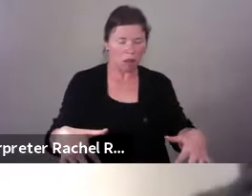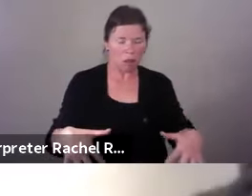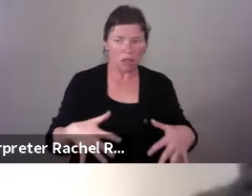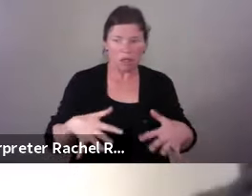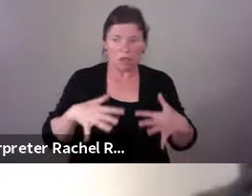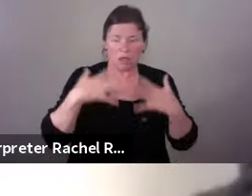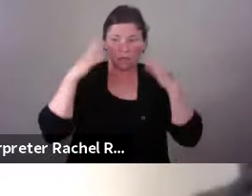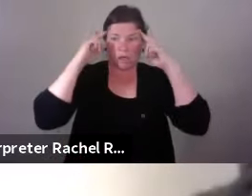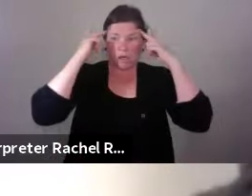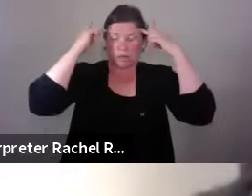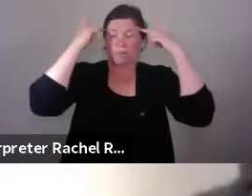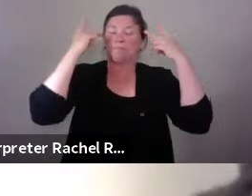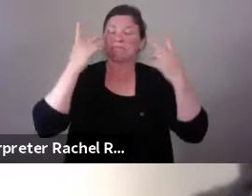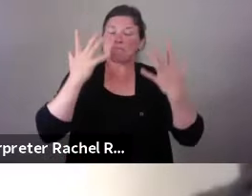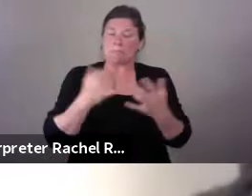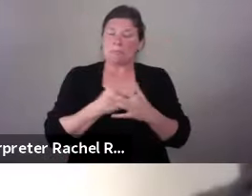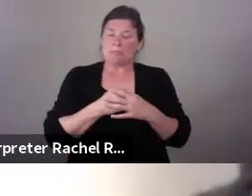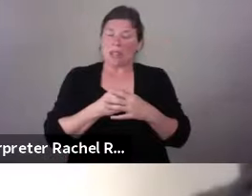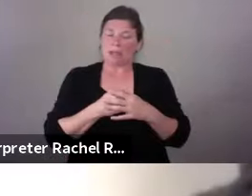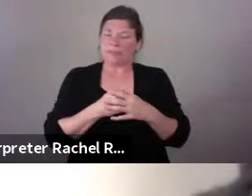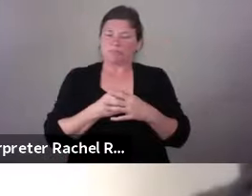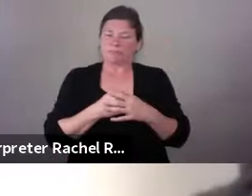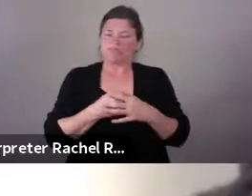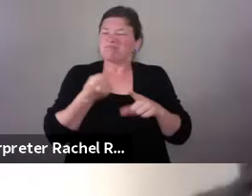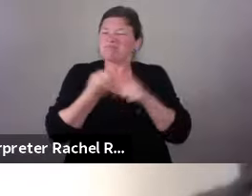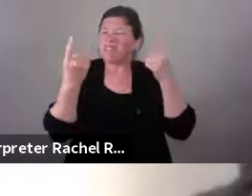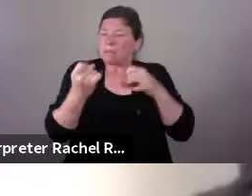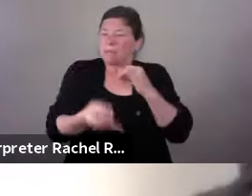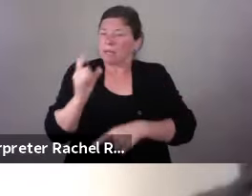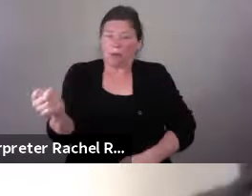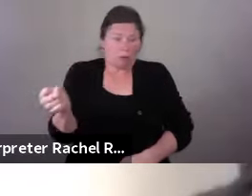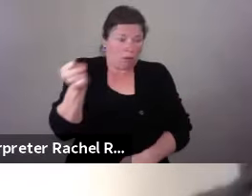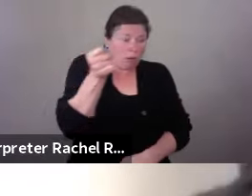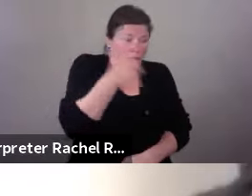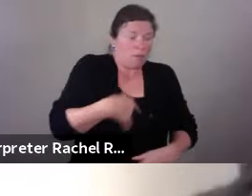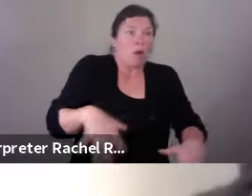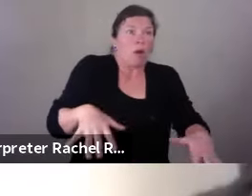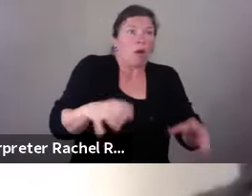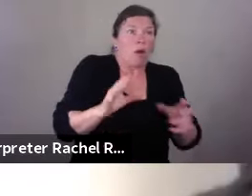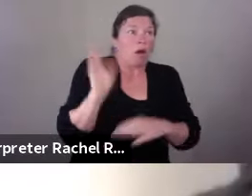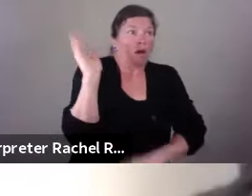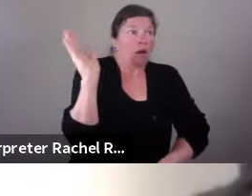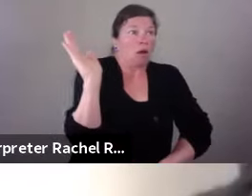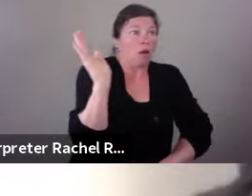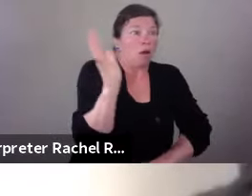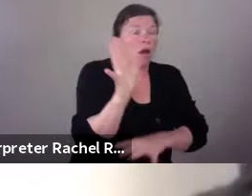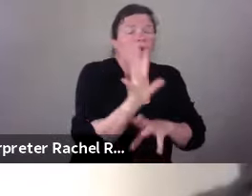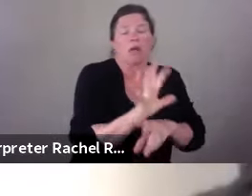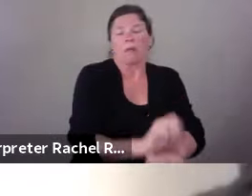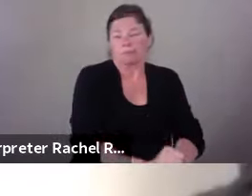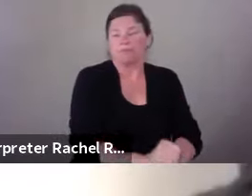thrust into it, and then after I did it a couple times on a local and,